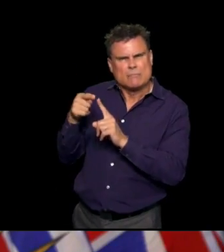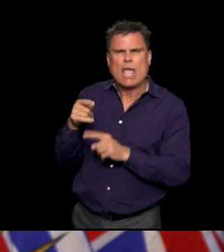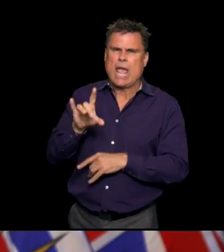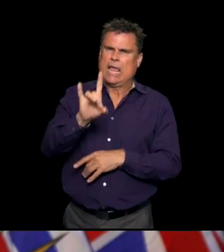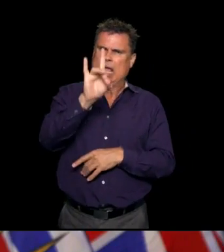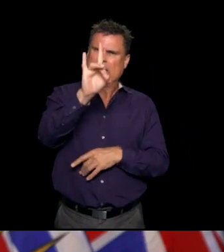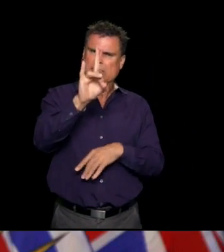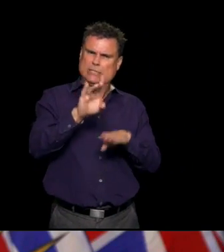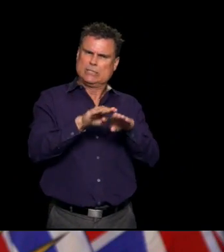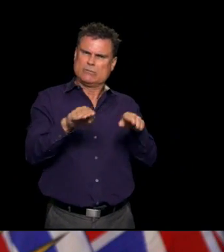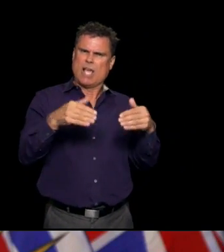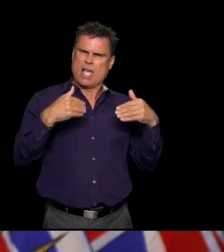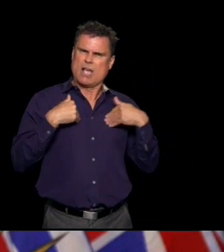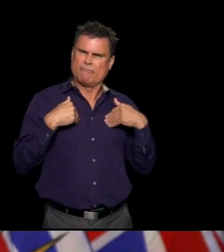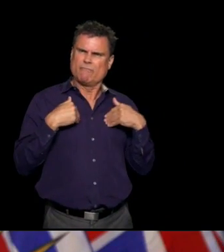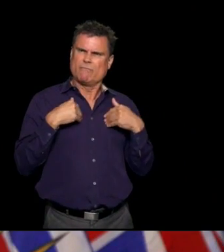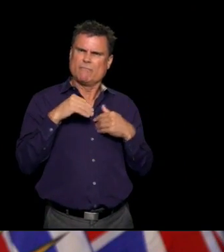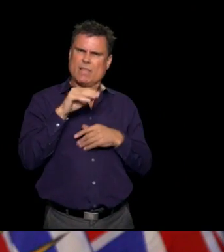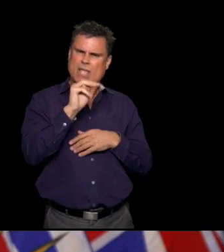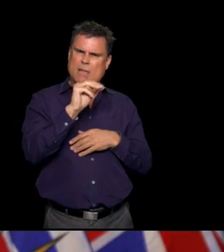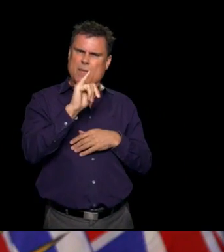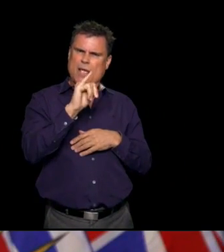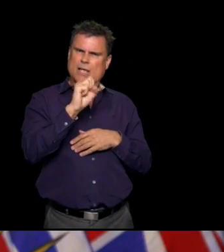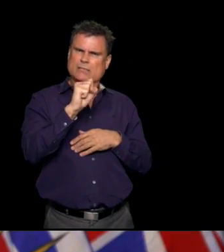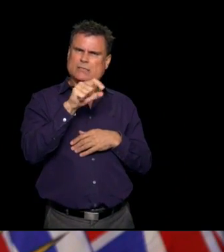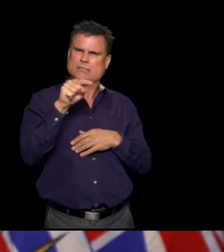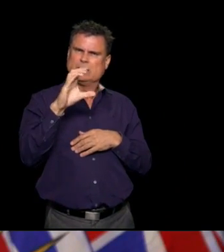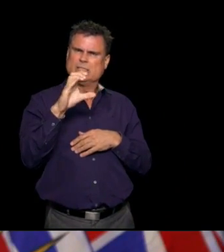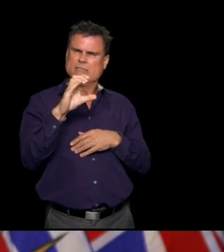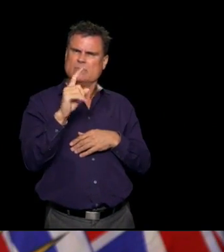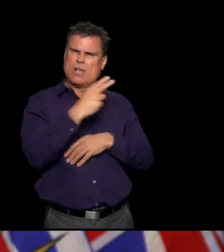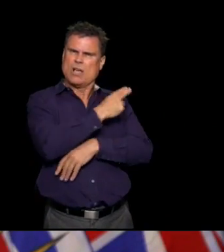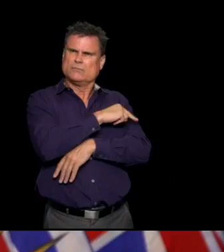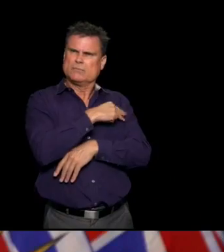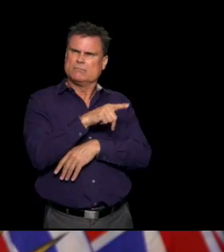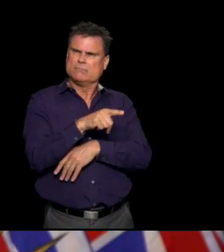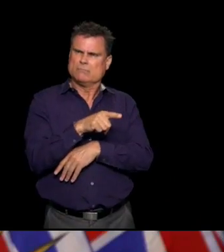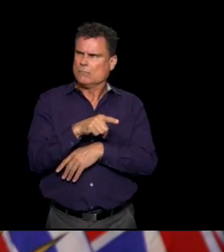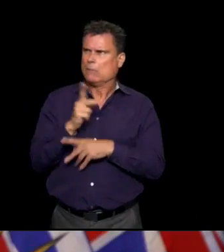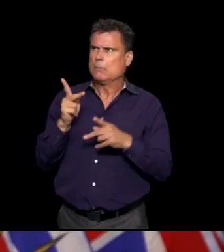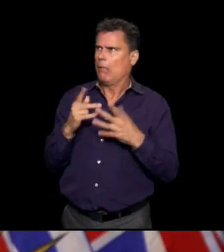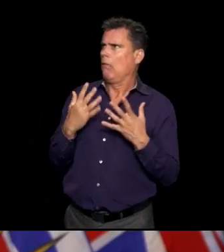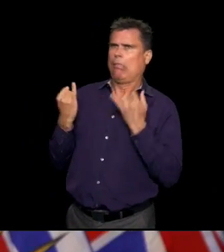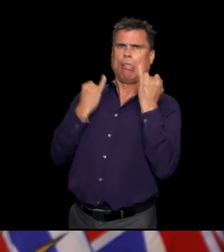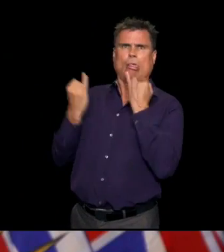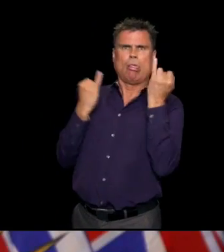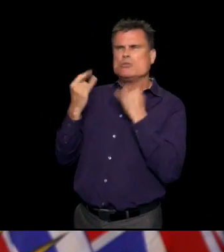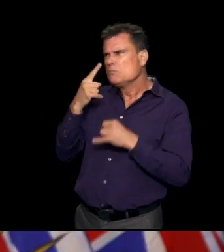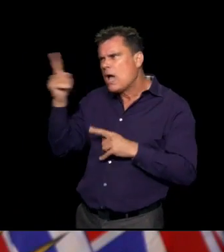suspected cases mean as far as, you know, we don't want to alarm people, think, is just try to explain what